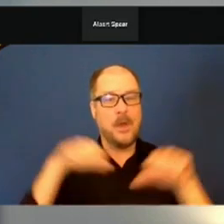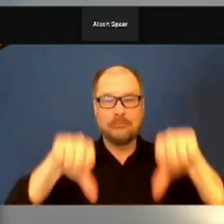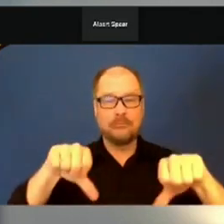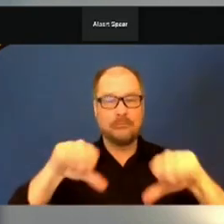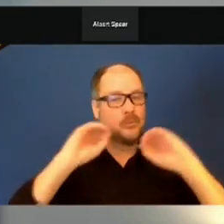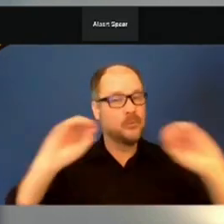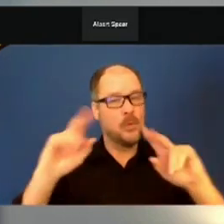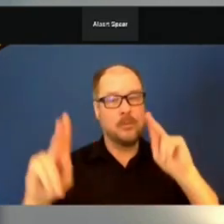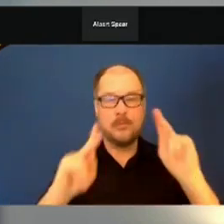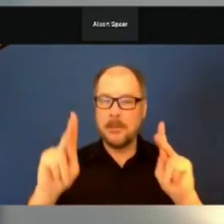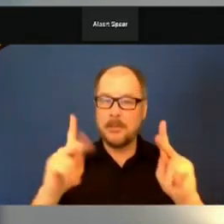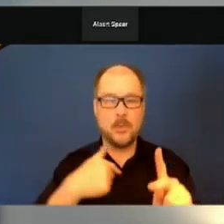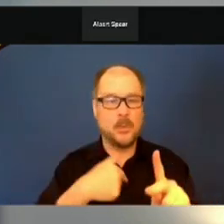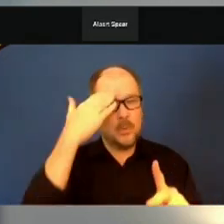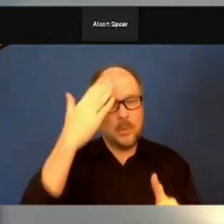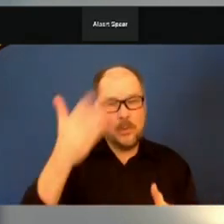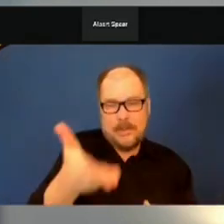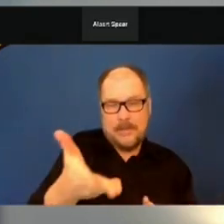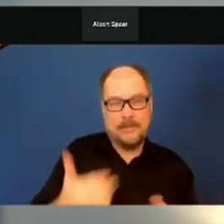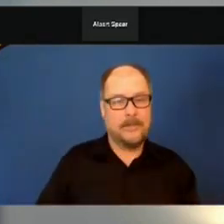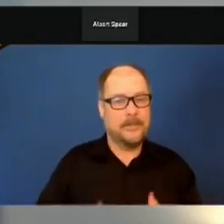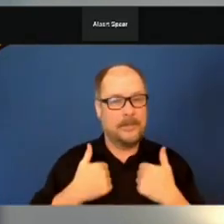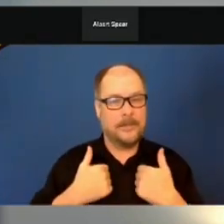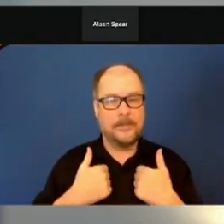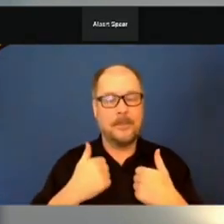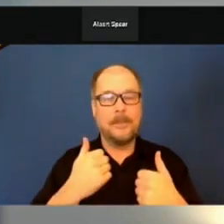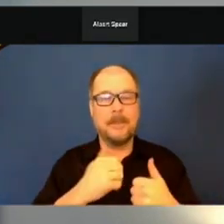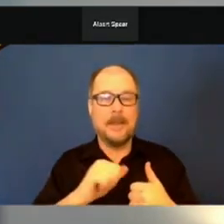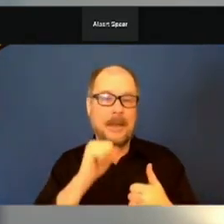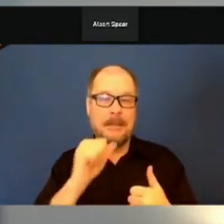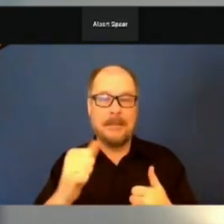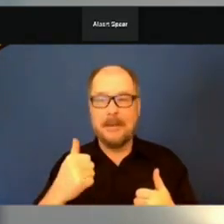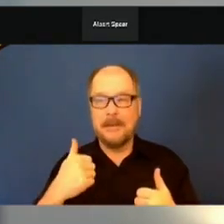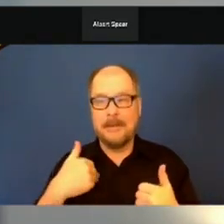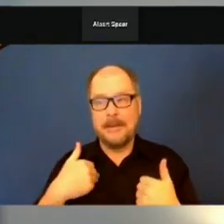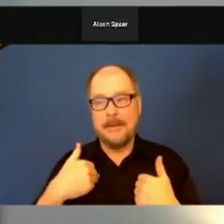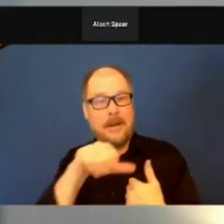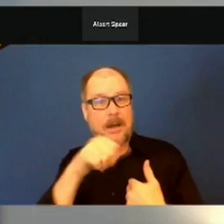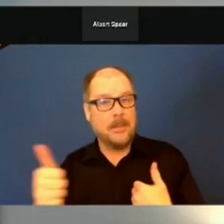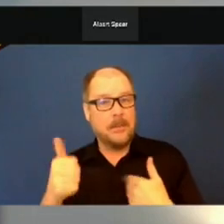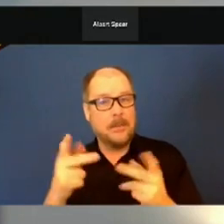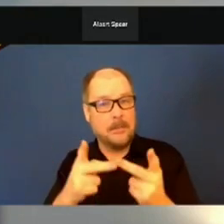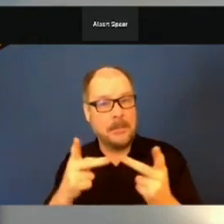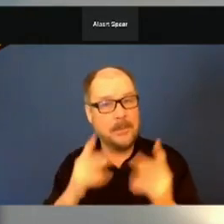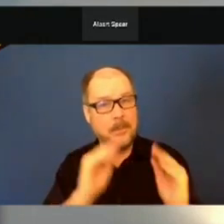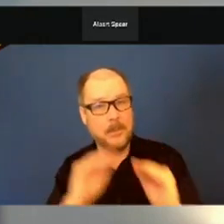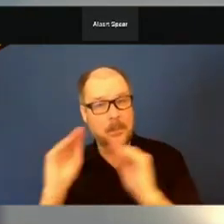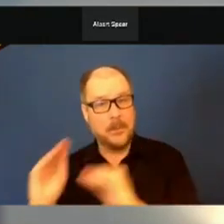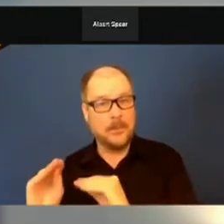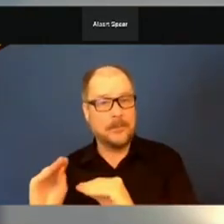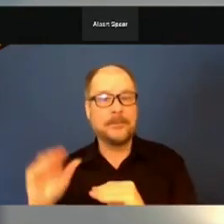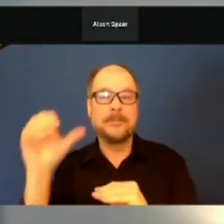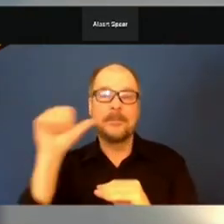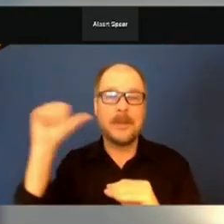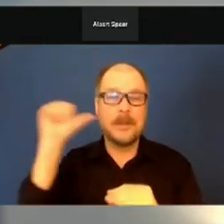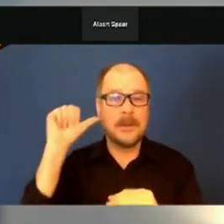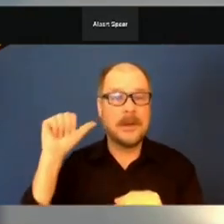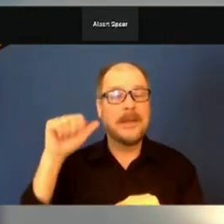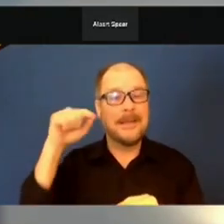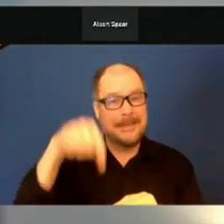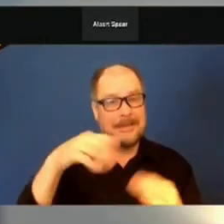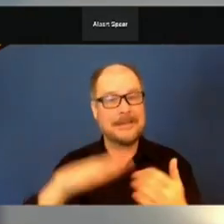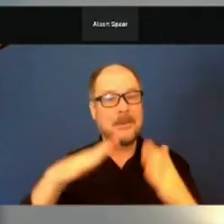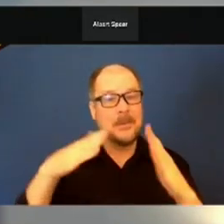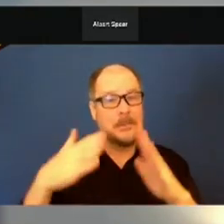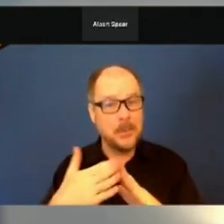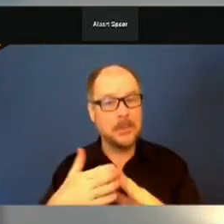to be in the North End and Camden area and did not have another resource. As I indicated yesterday, this is a community problem, and I